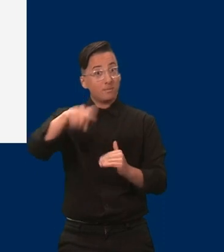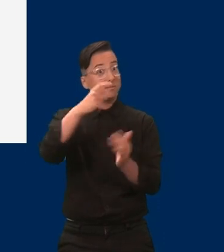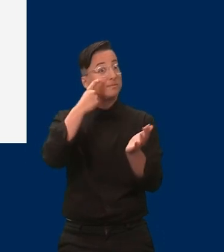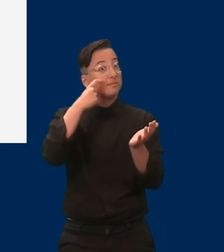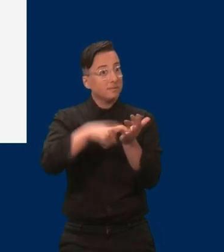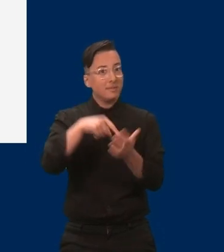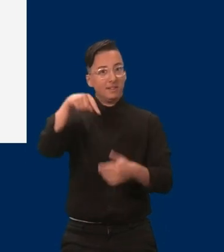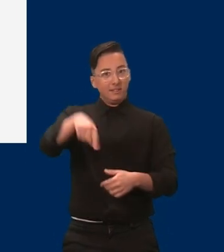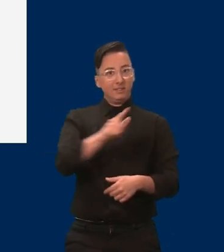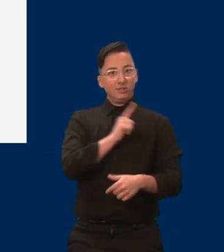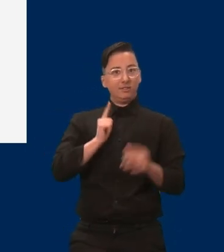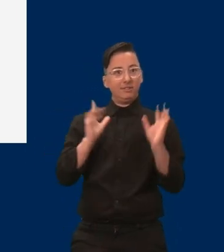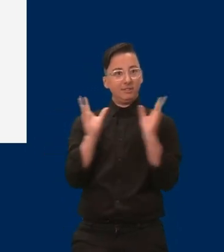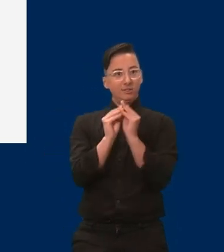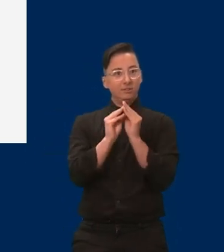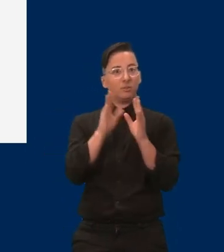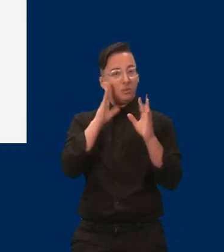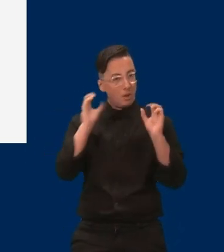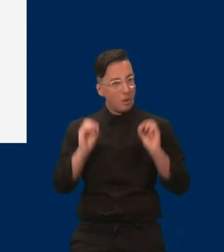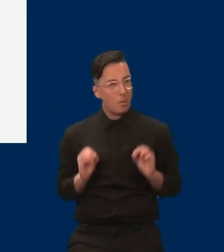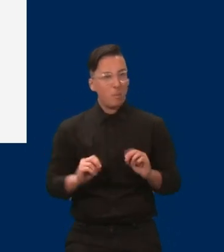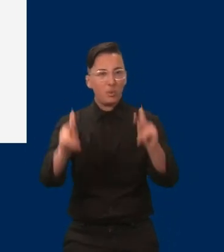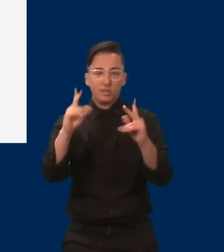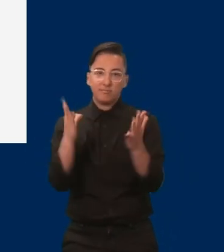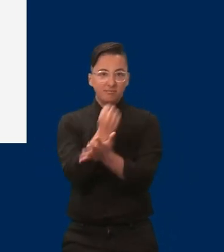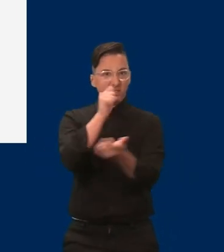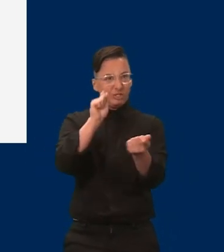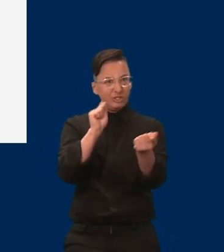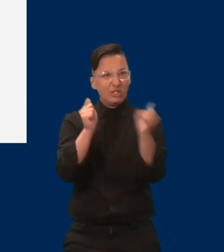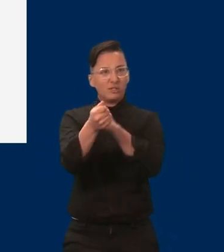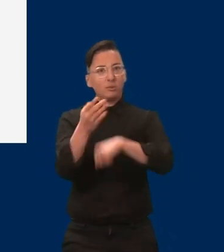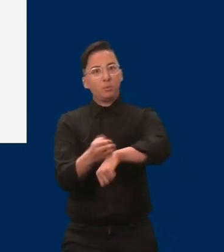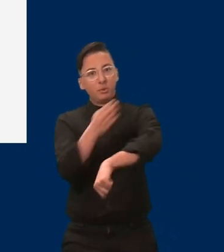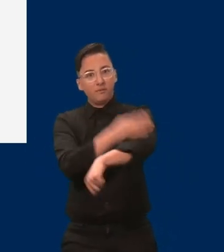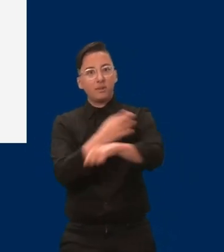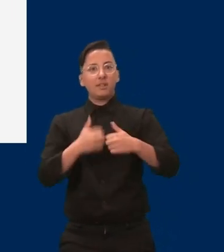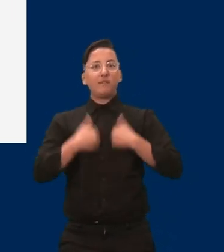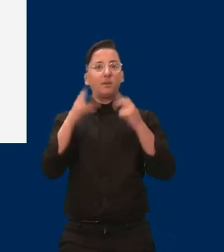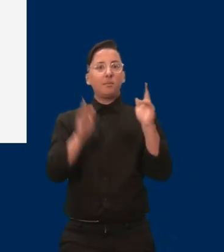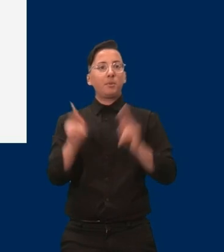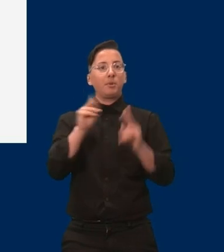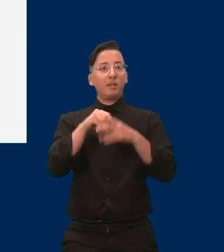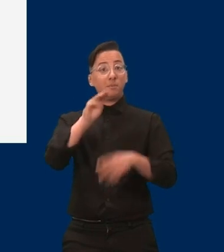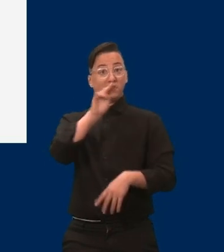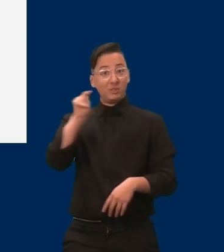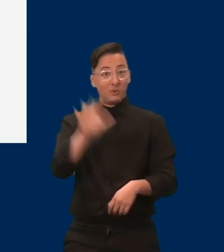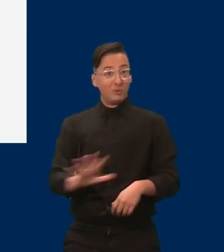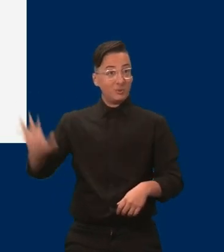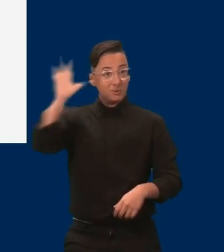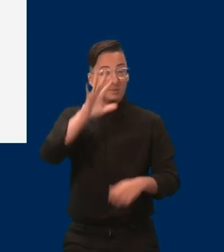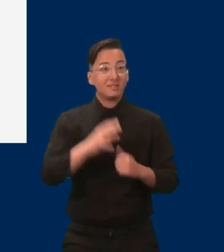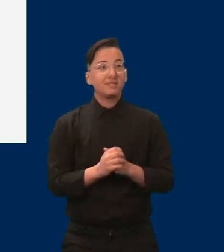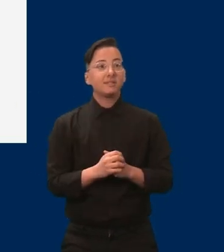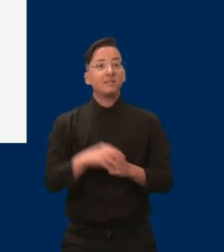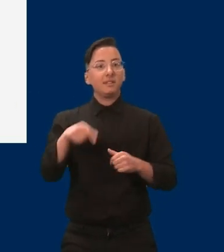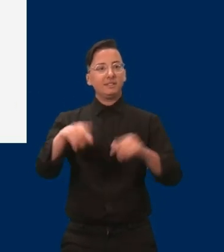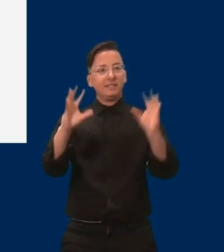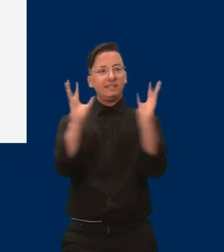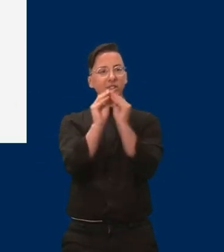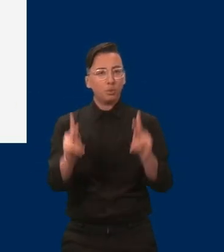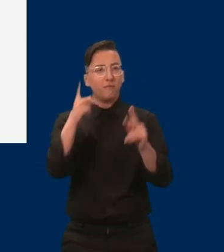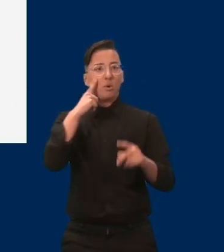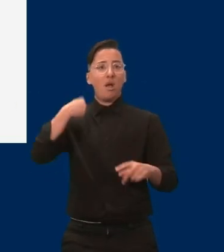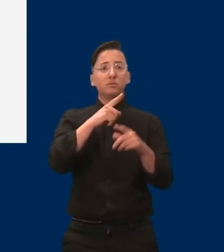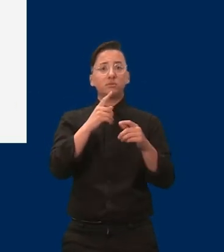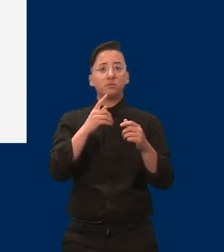to improve the lives of all Minnesotans. I hope you're viewing it as an opportunity to keep our promises as they've been